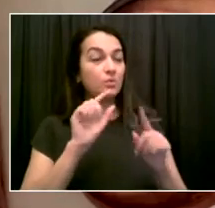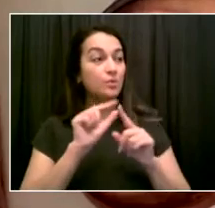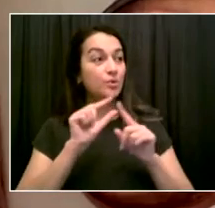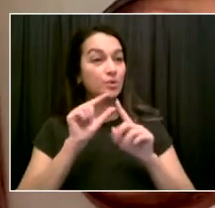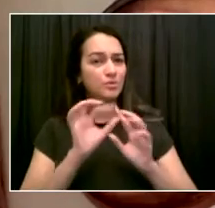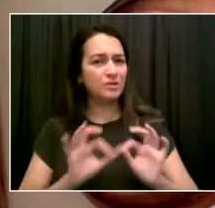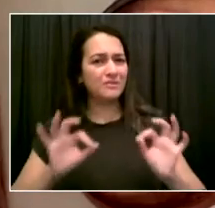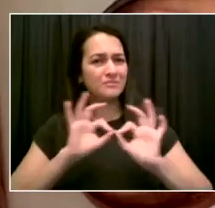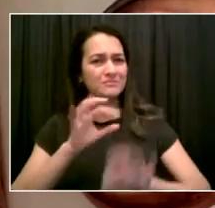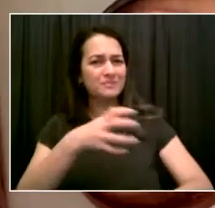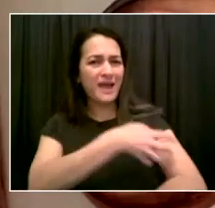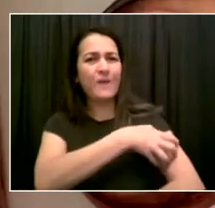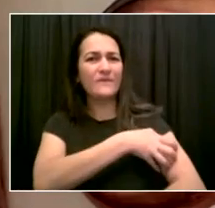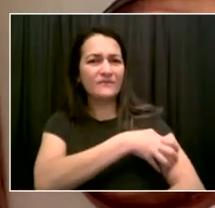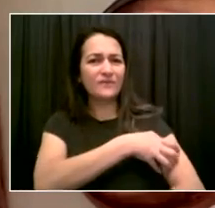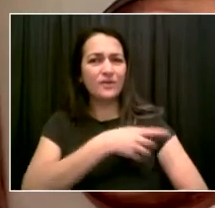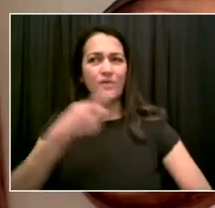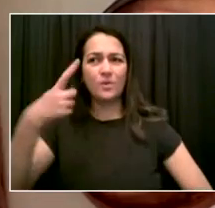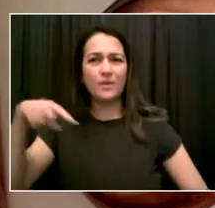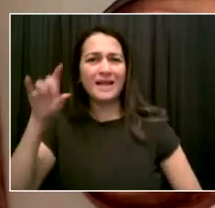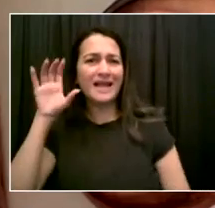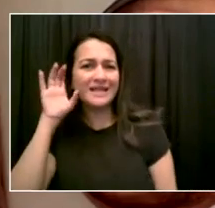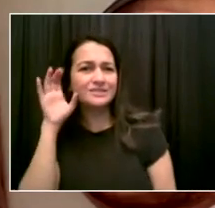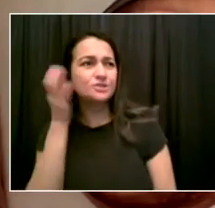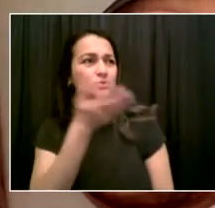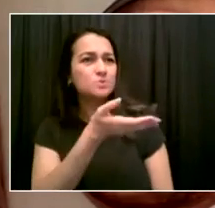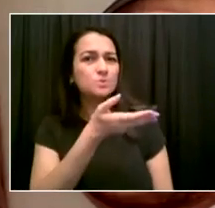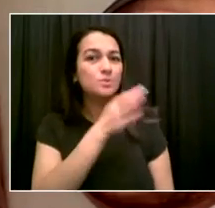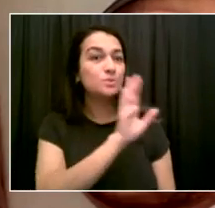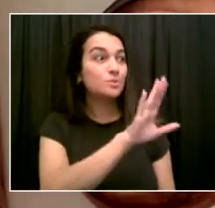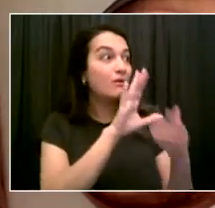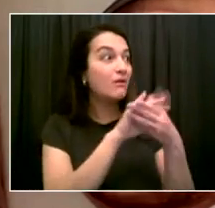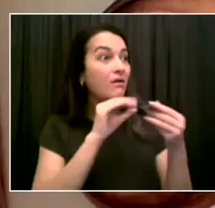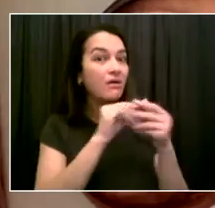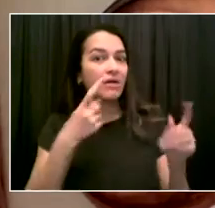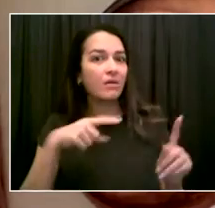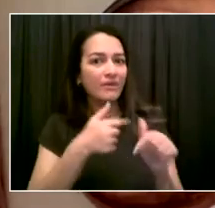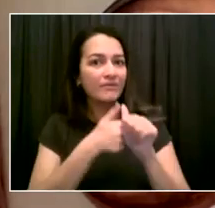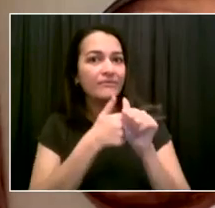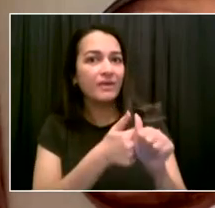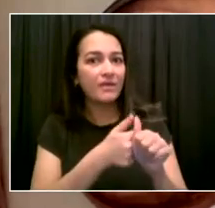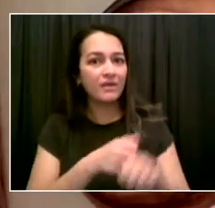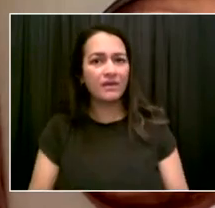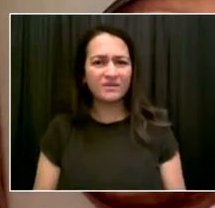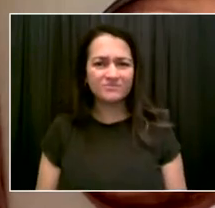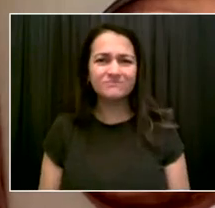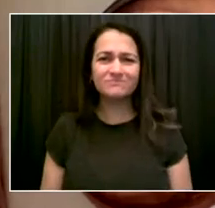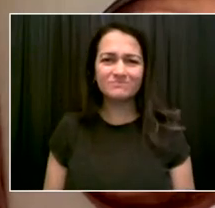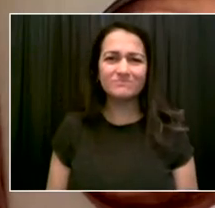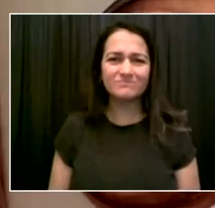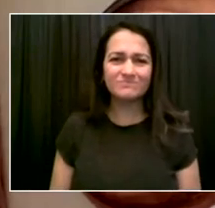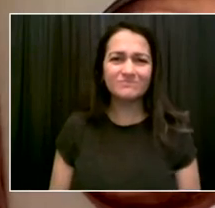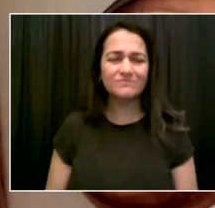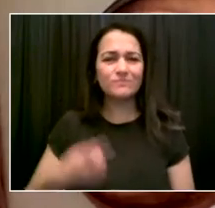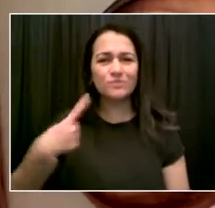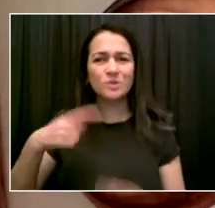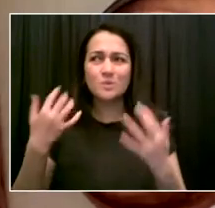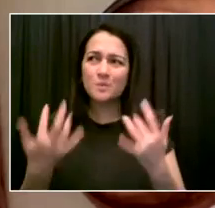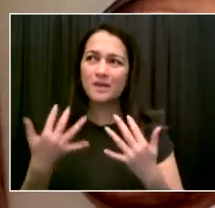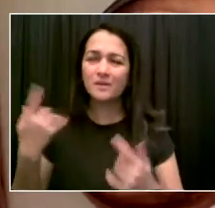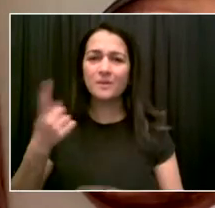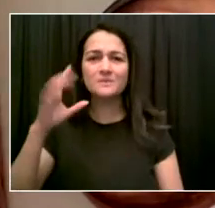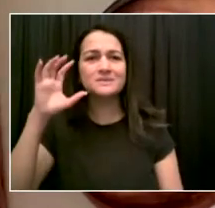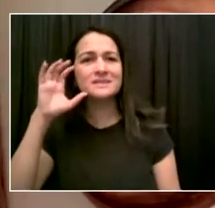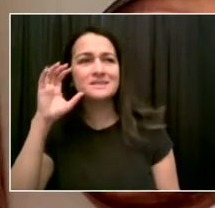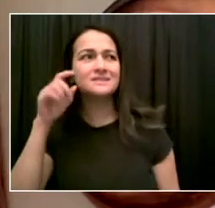healthy and go about our lives. You know, COVID decimated our industry. It was like falling off a cliff, like no